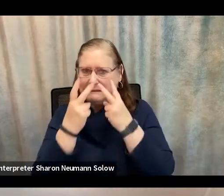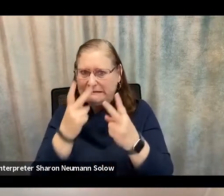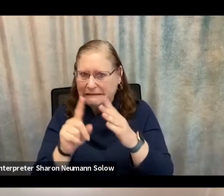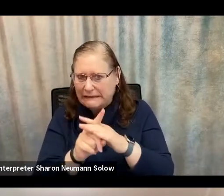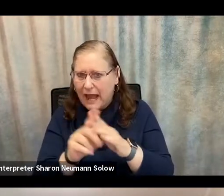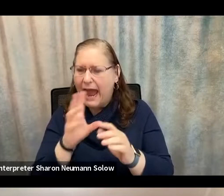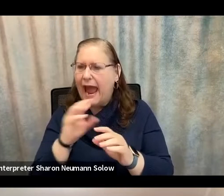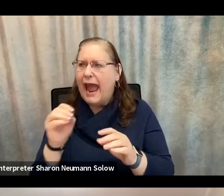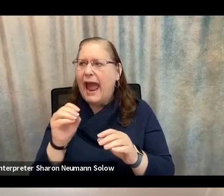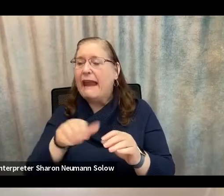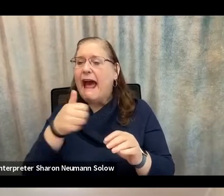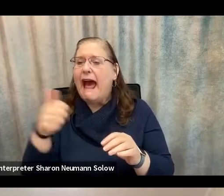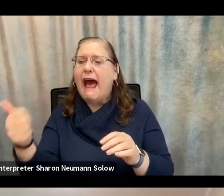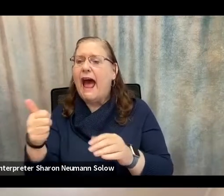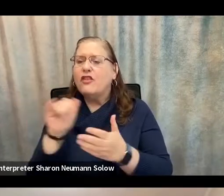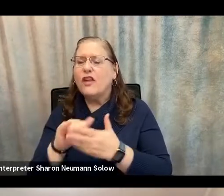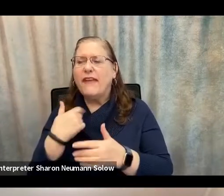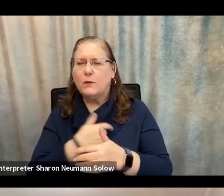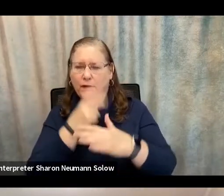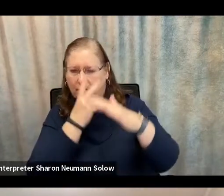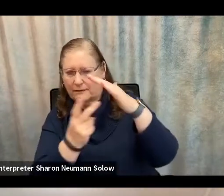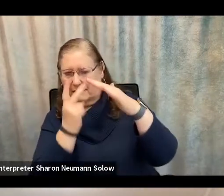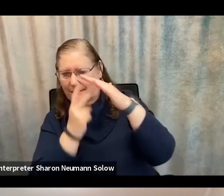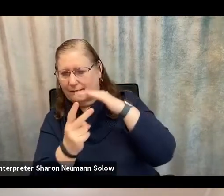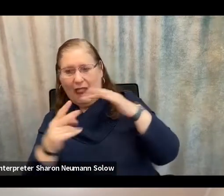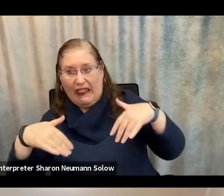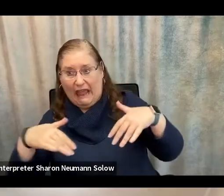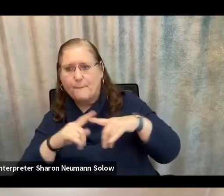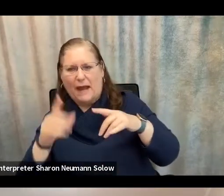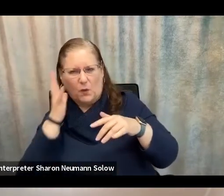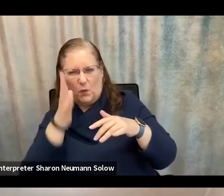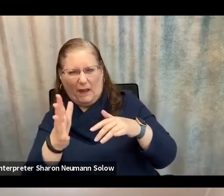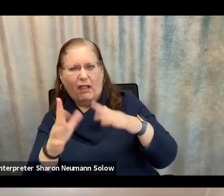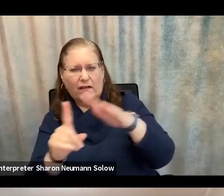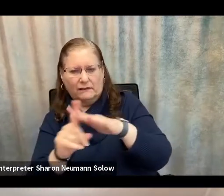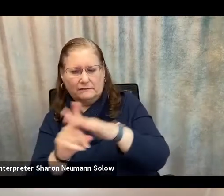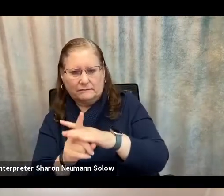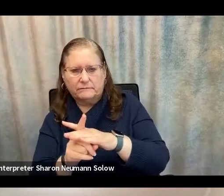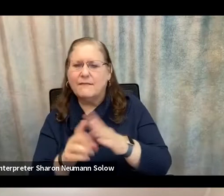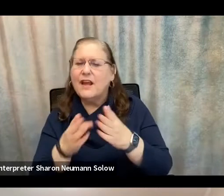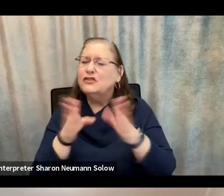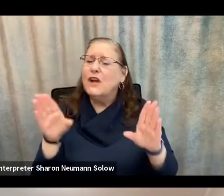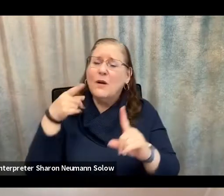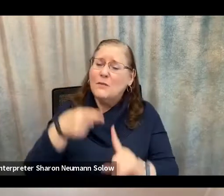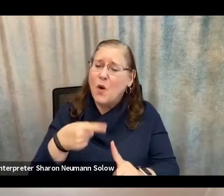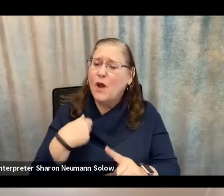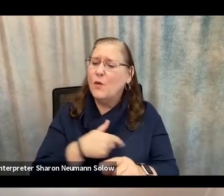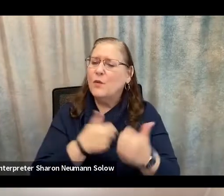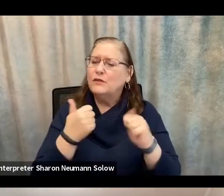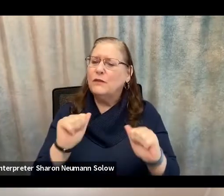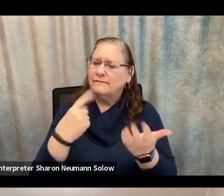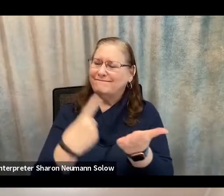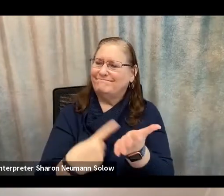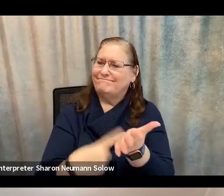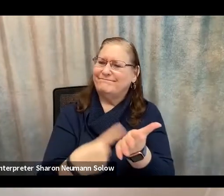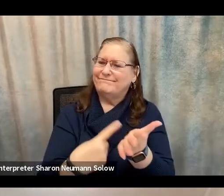COVID scams that we anticipate coming up. And more generally, we're talking about, and